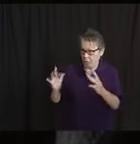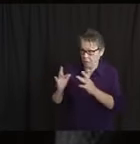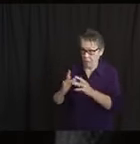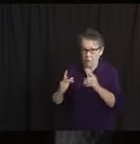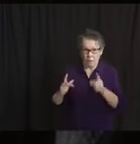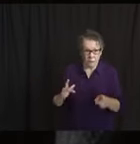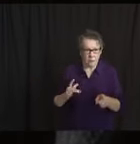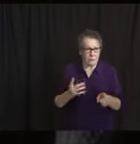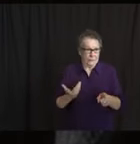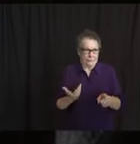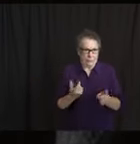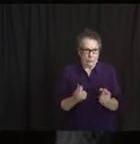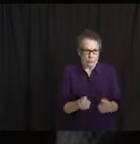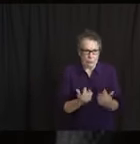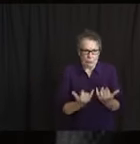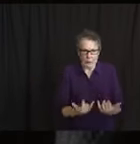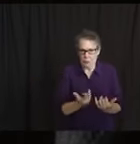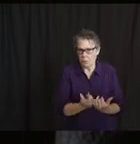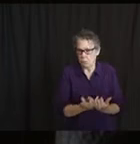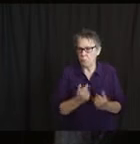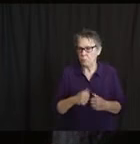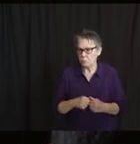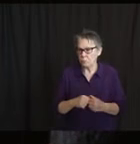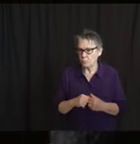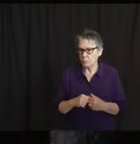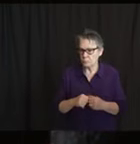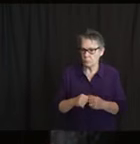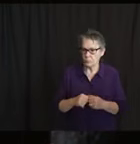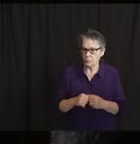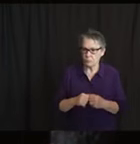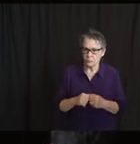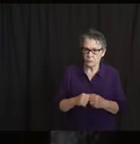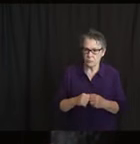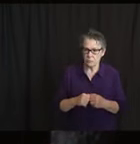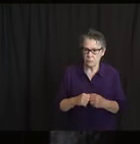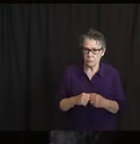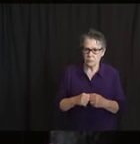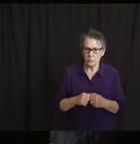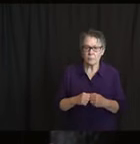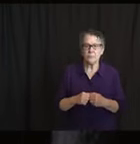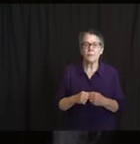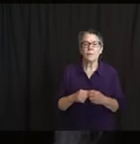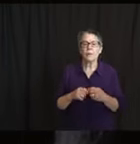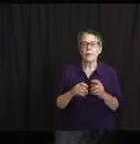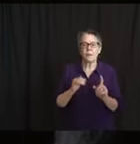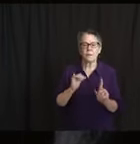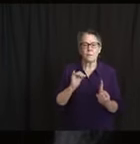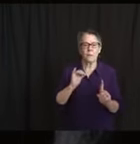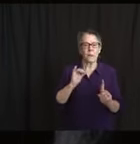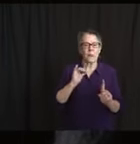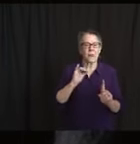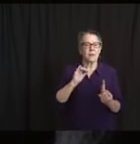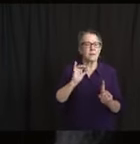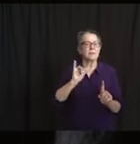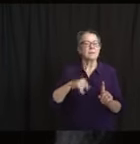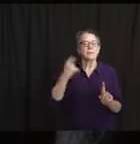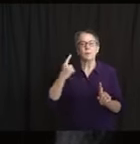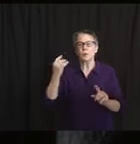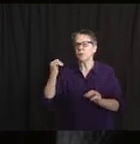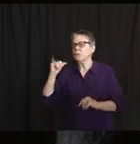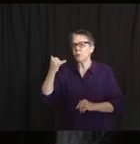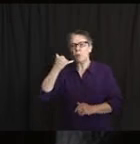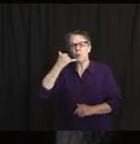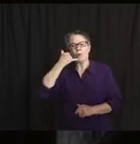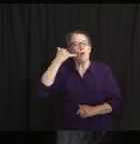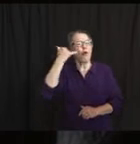if you're getting a call, you're not going to necessarily know the questions that you might, you know, have to ask. And, of course, during that